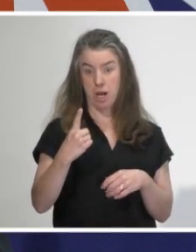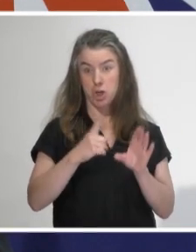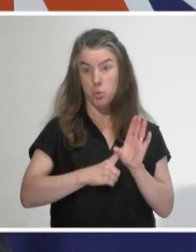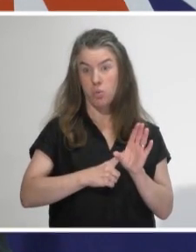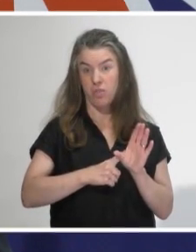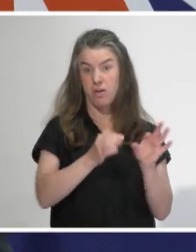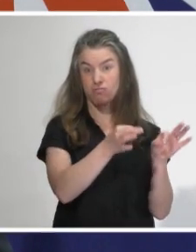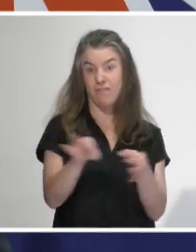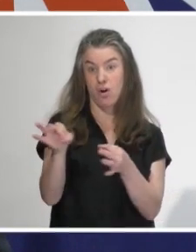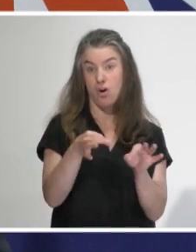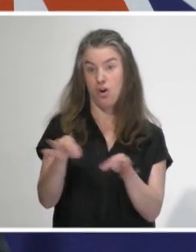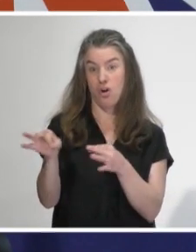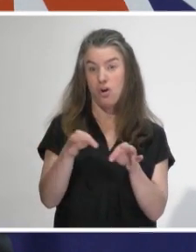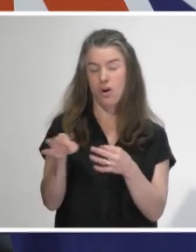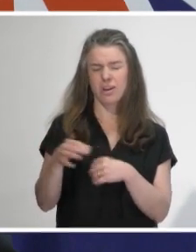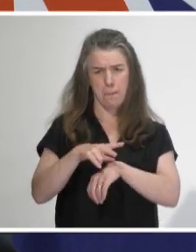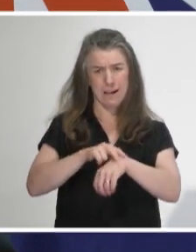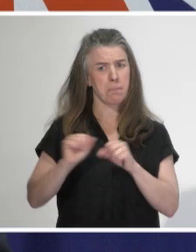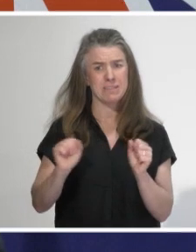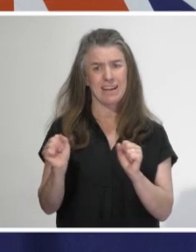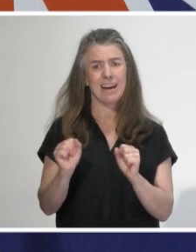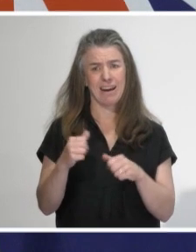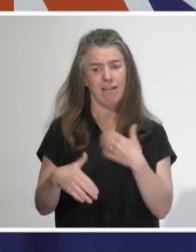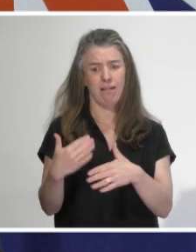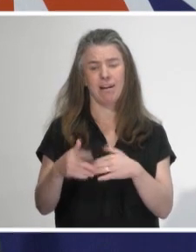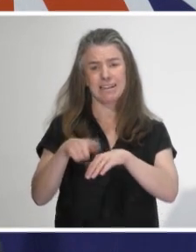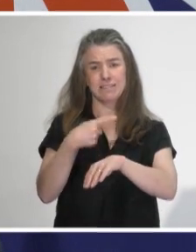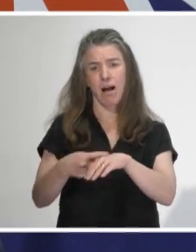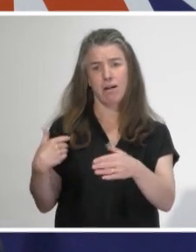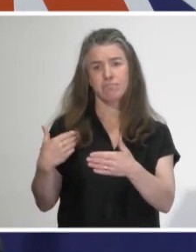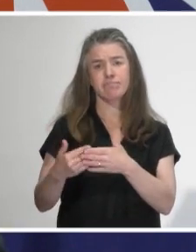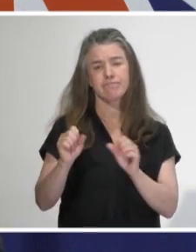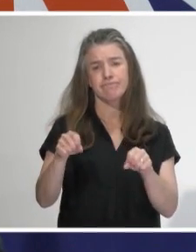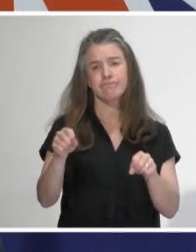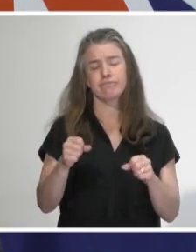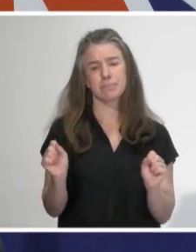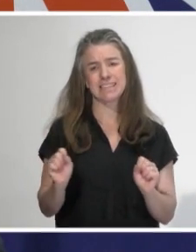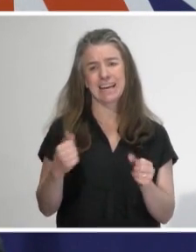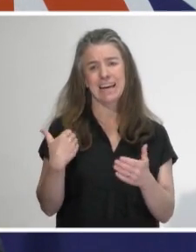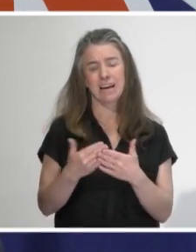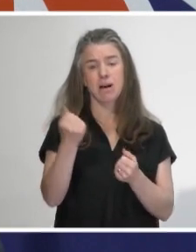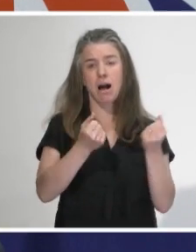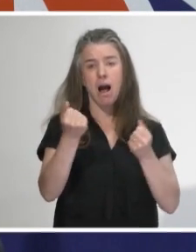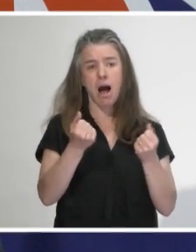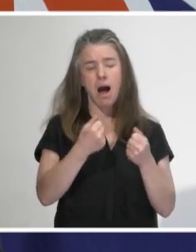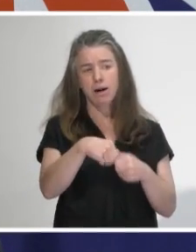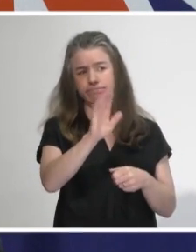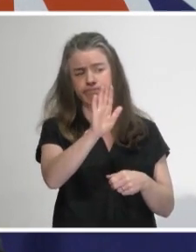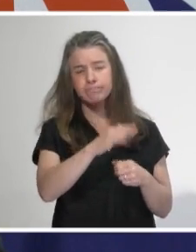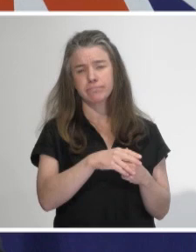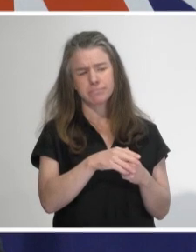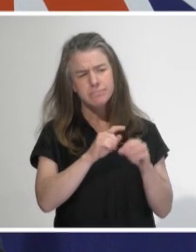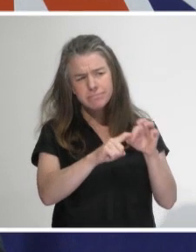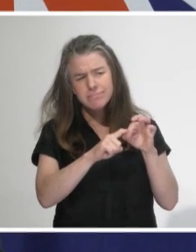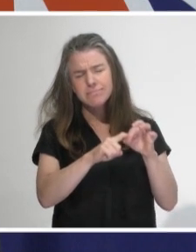on particularly, I know the police have been very active over the Easter weekend, stopping cars and also high